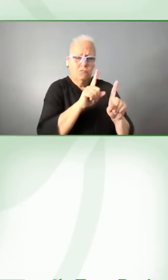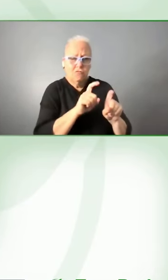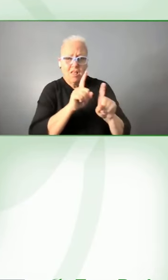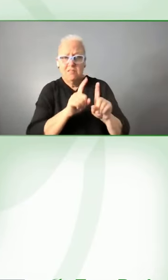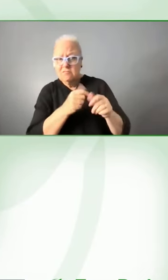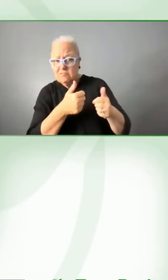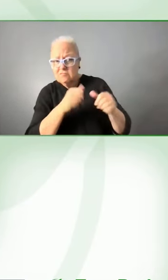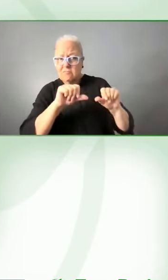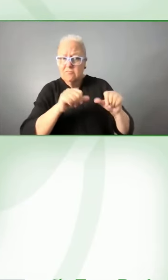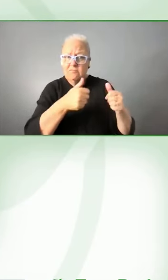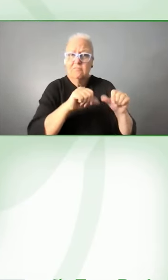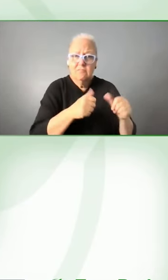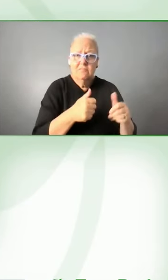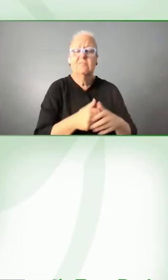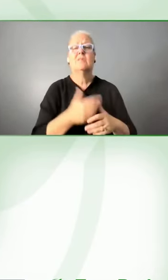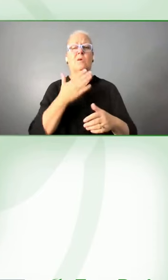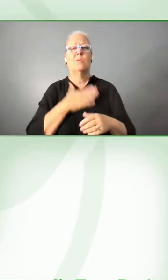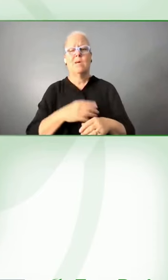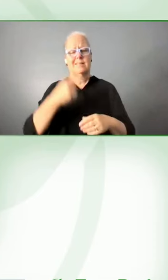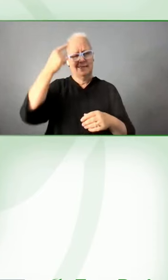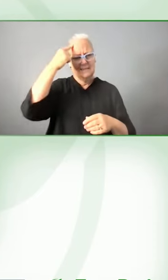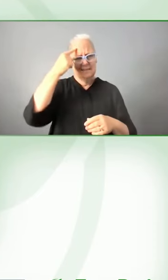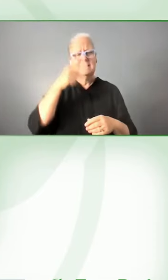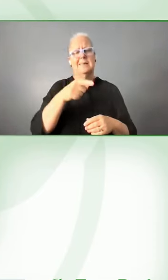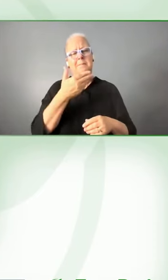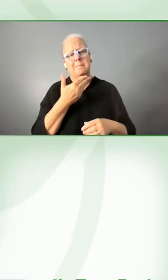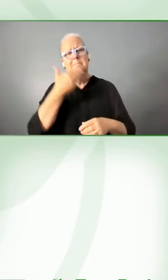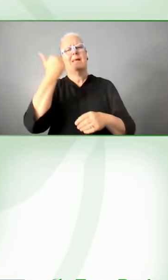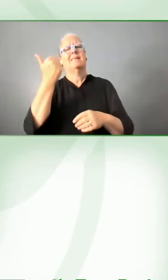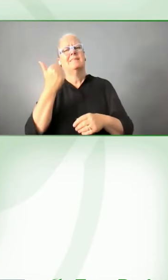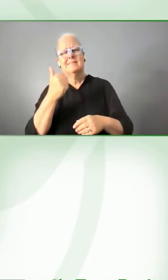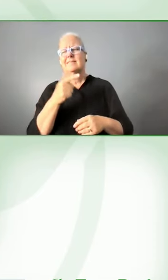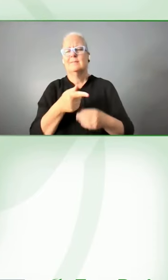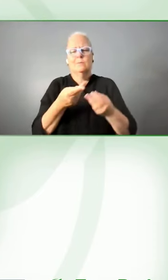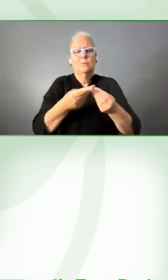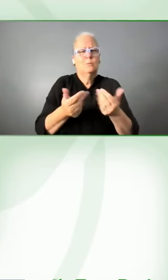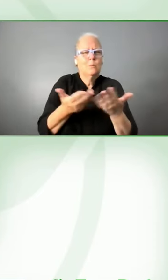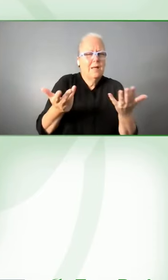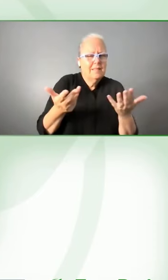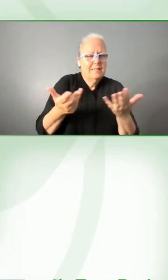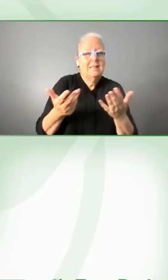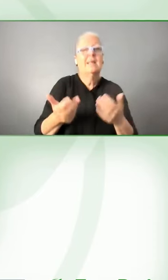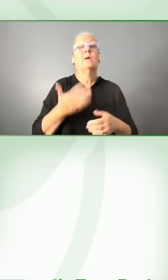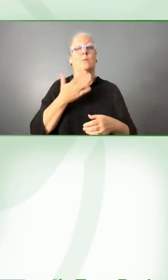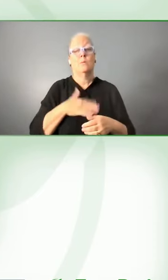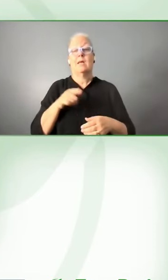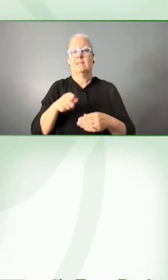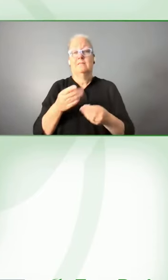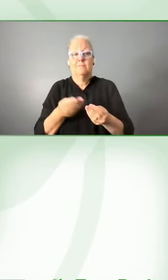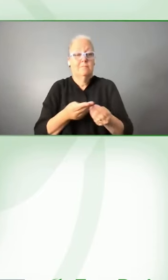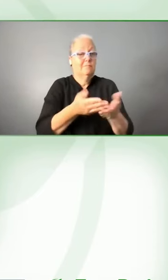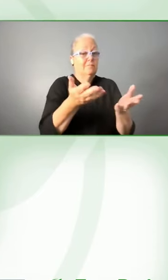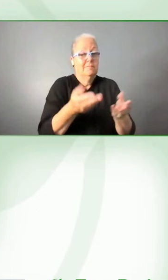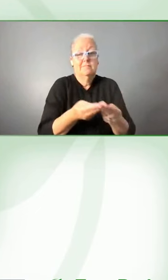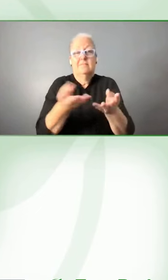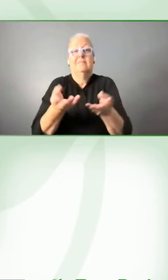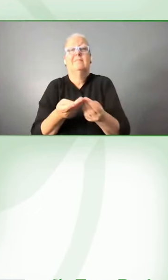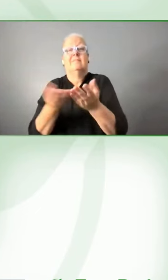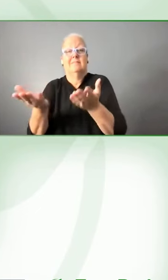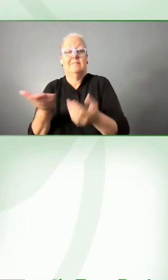all these and and spreading this process to all teams at the Digital Business Department.